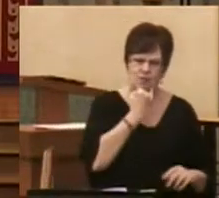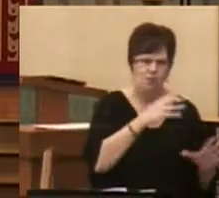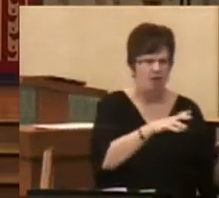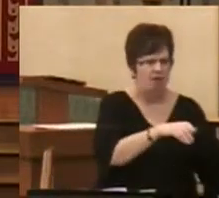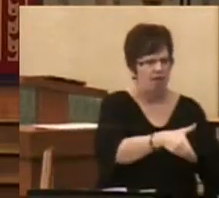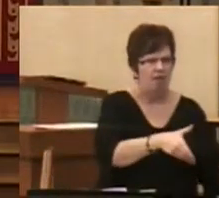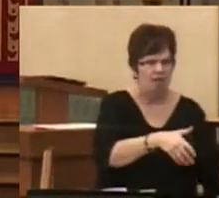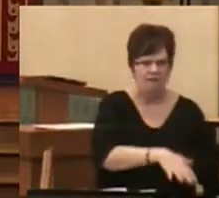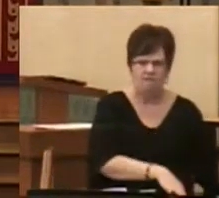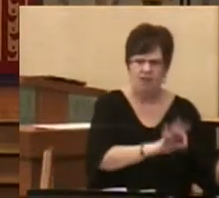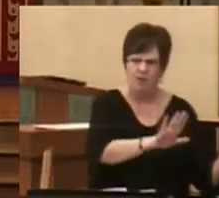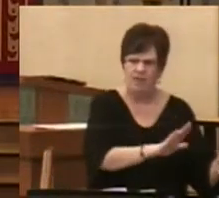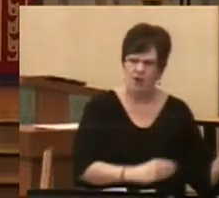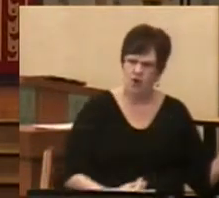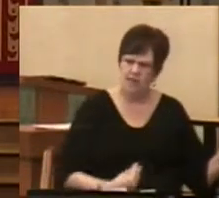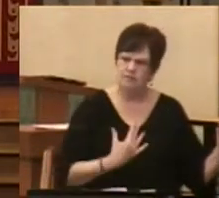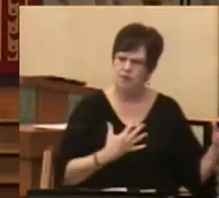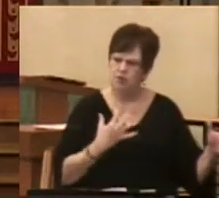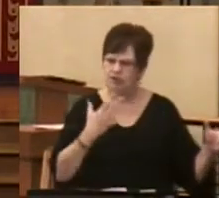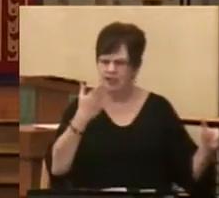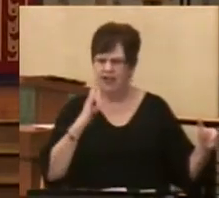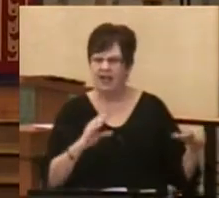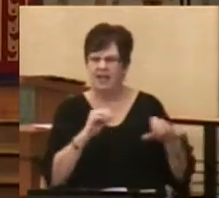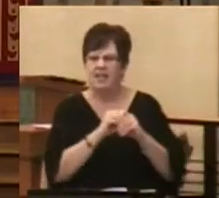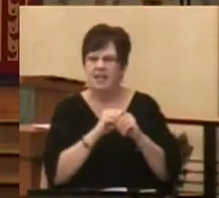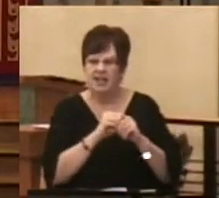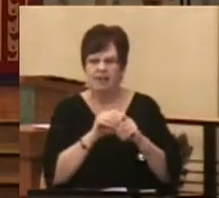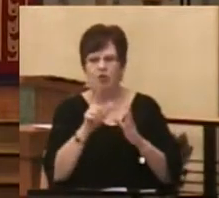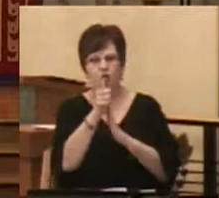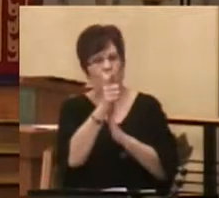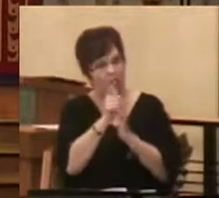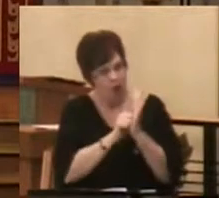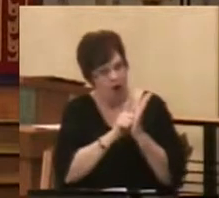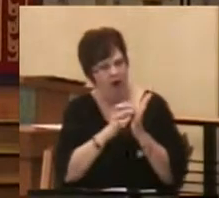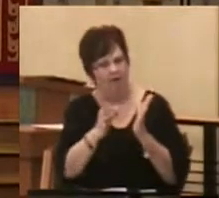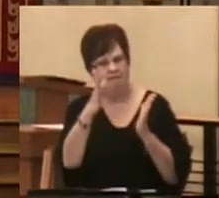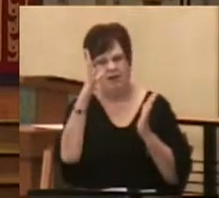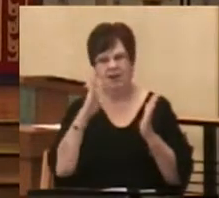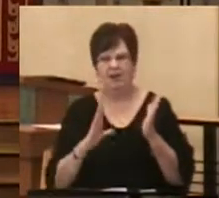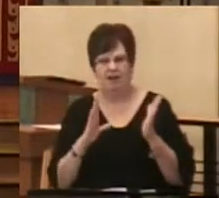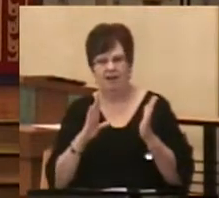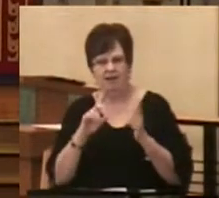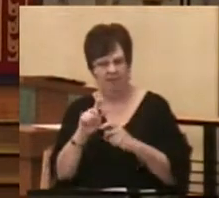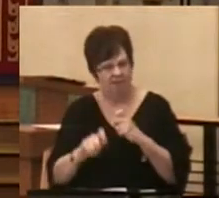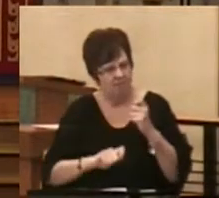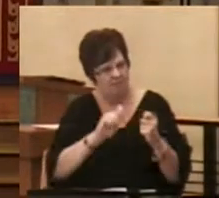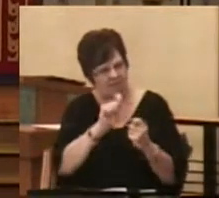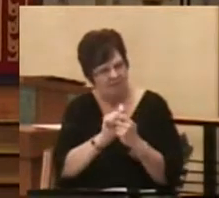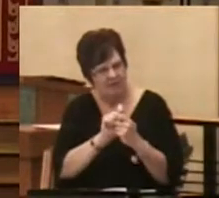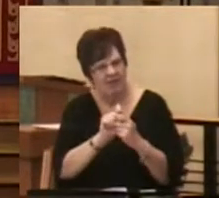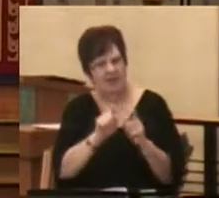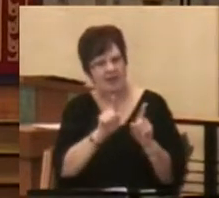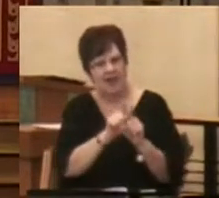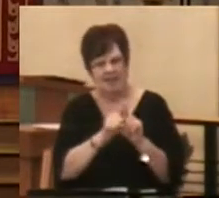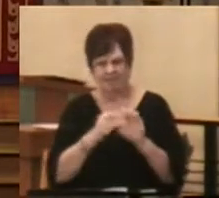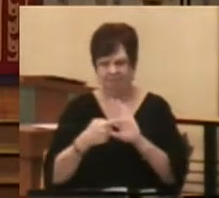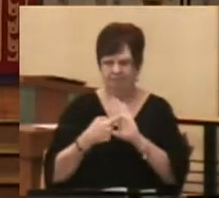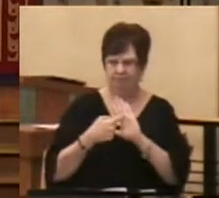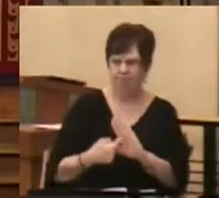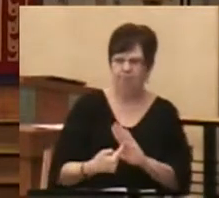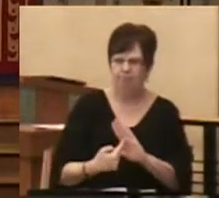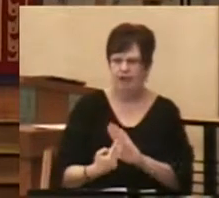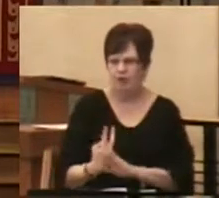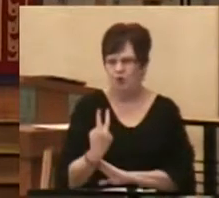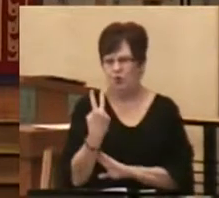greatest inspiration of God in the law of God, particularly as exemplified by